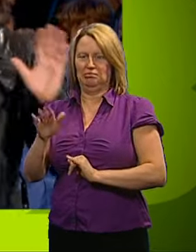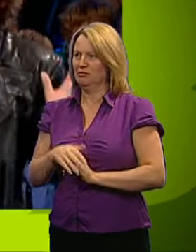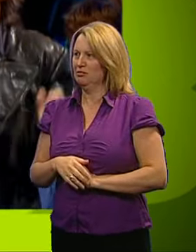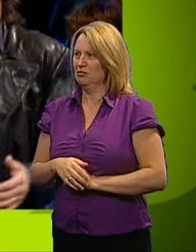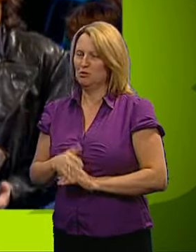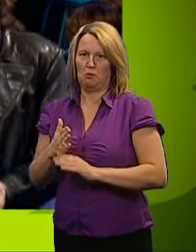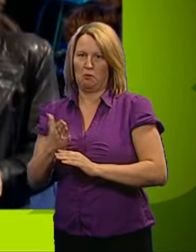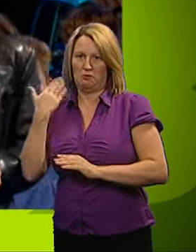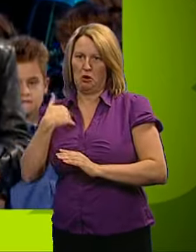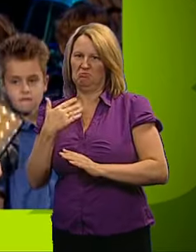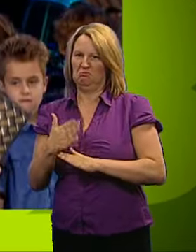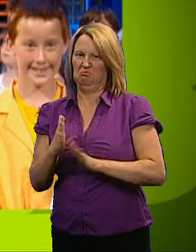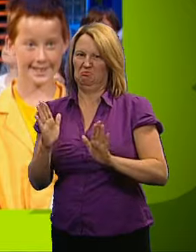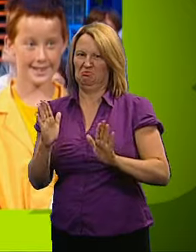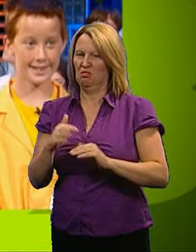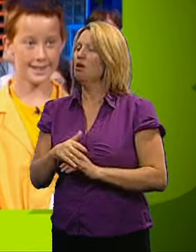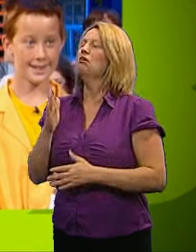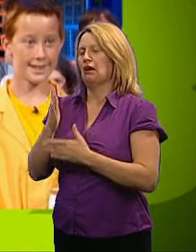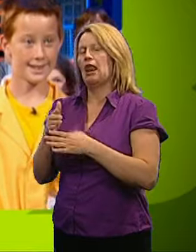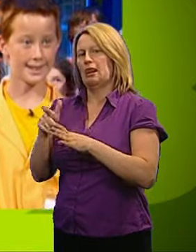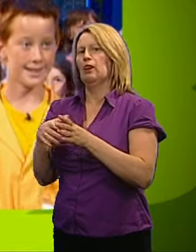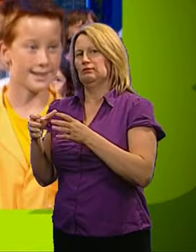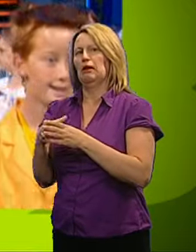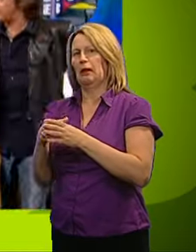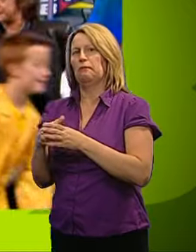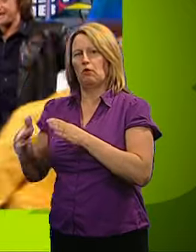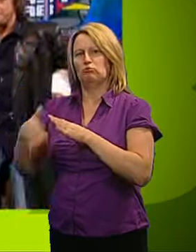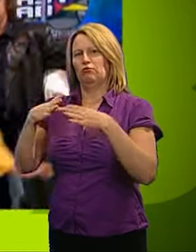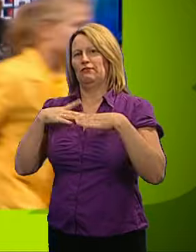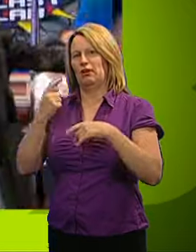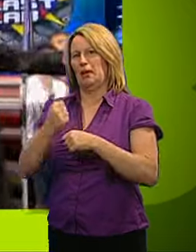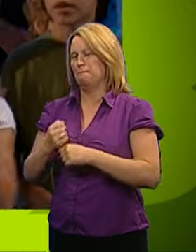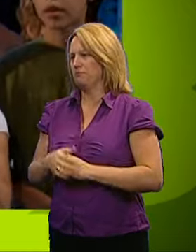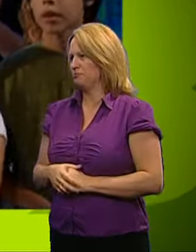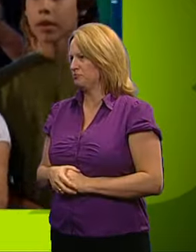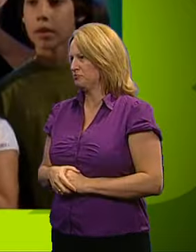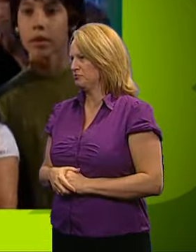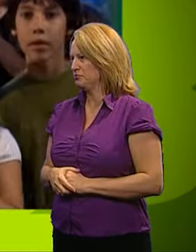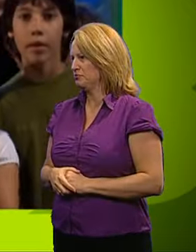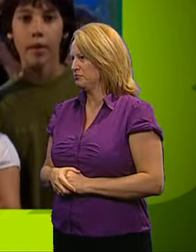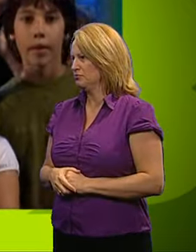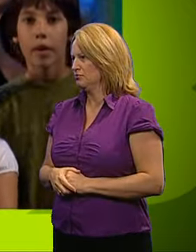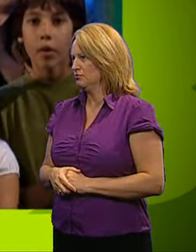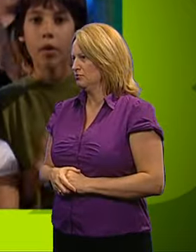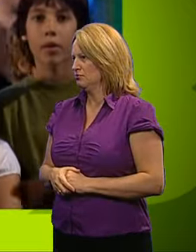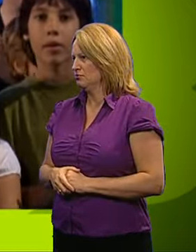once. It didn't work out well. All right, I believe you, you are the yellow team. Go and get settled in, ready for the first game. CHEERING AND